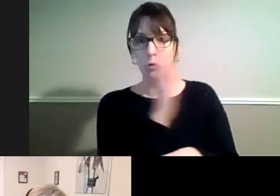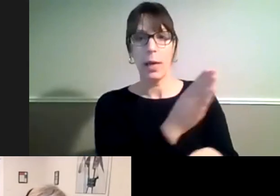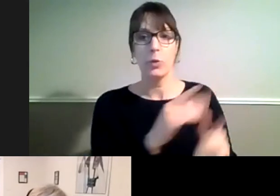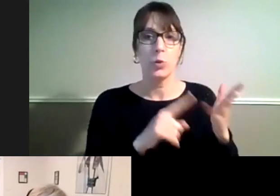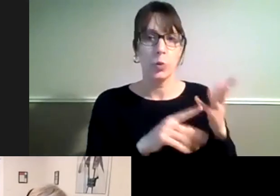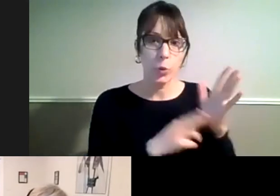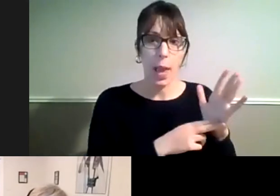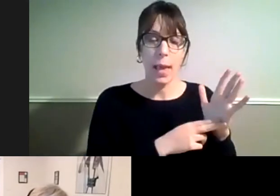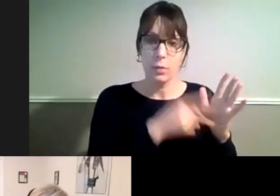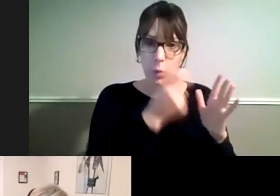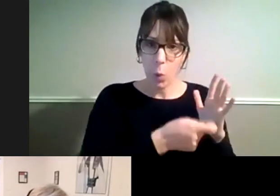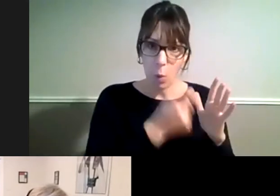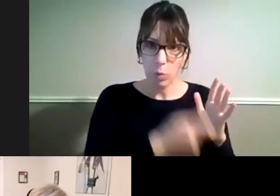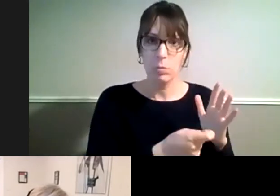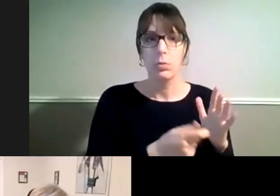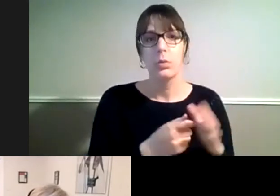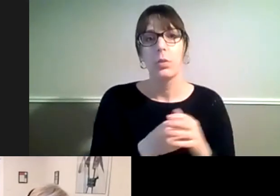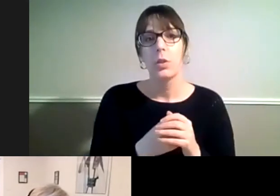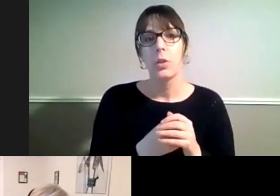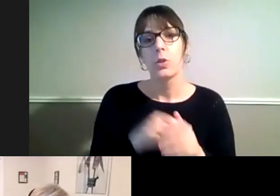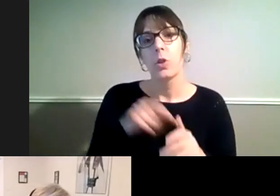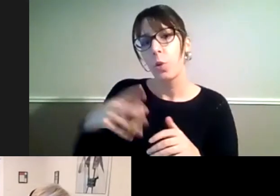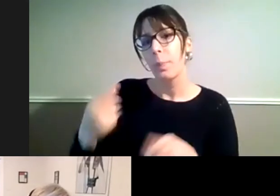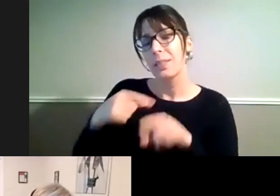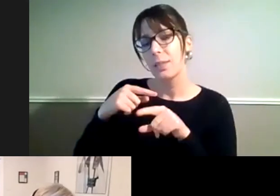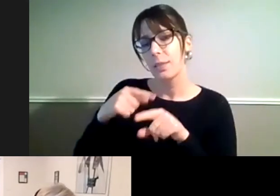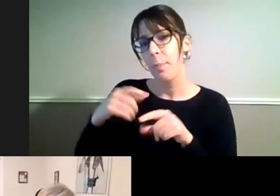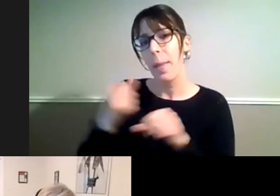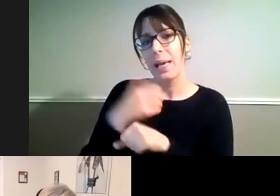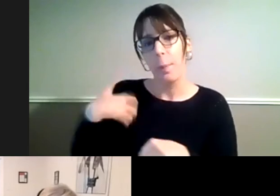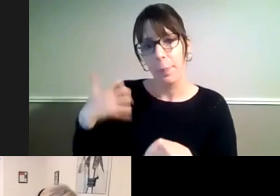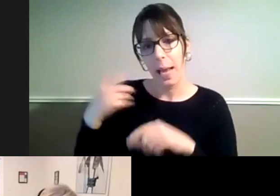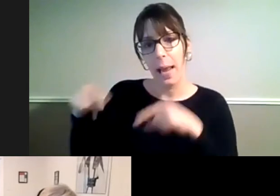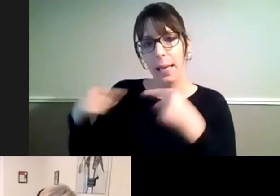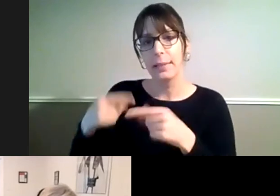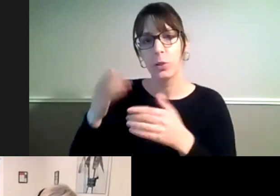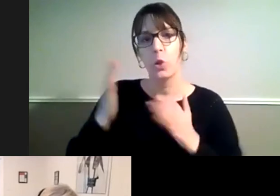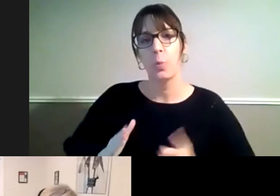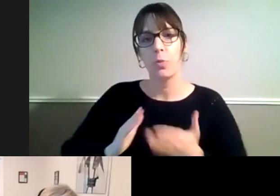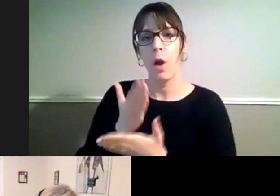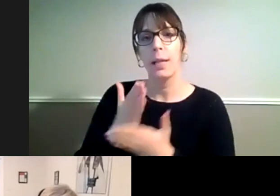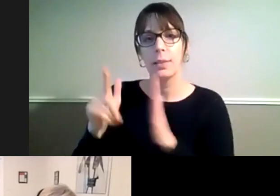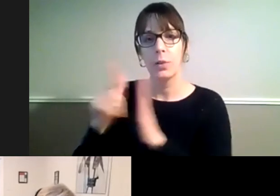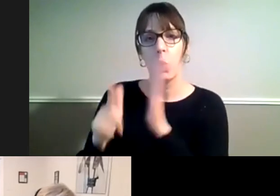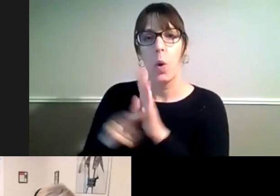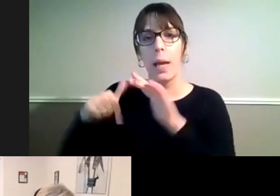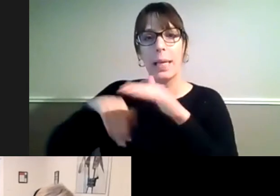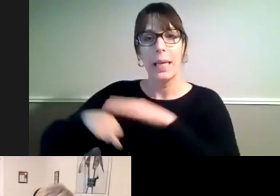complaint under human rights legislation here in Australia probably under the age discrimination